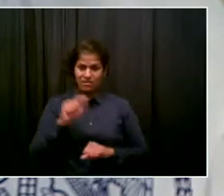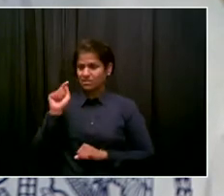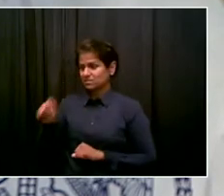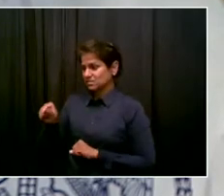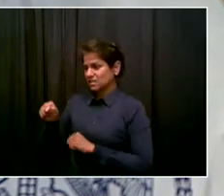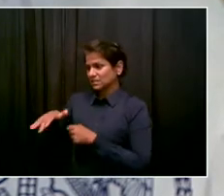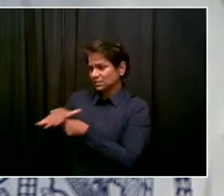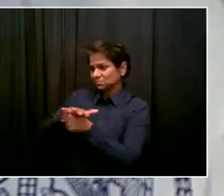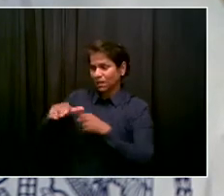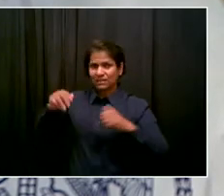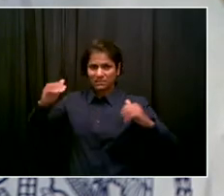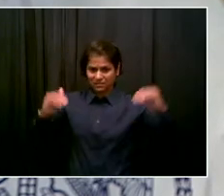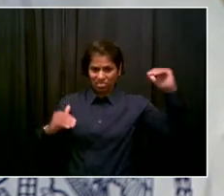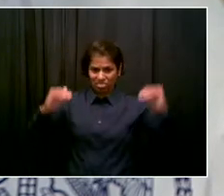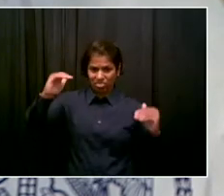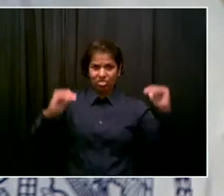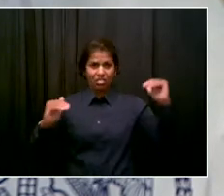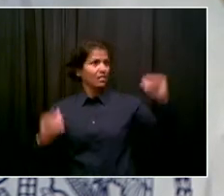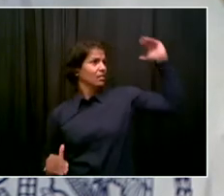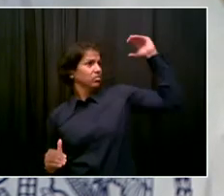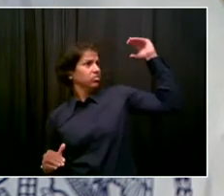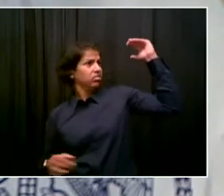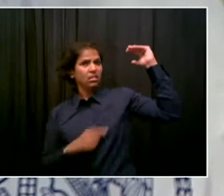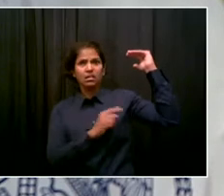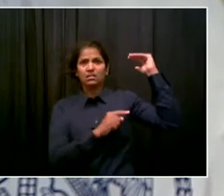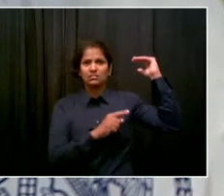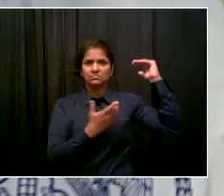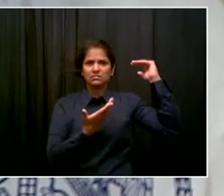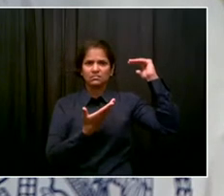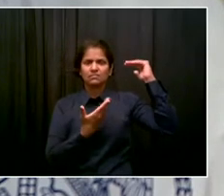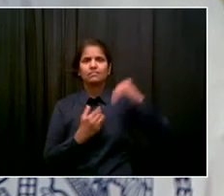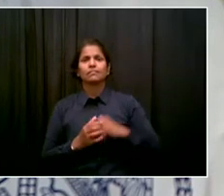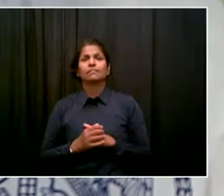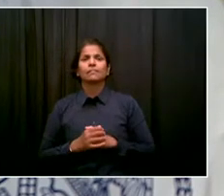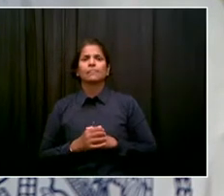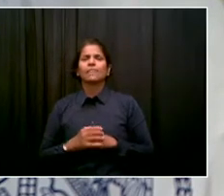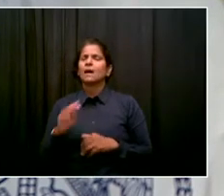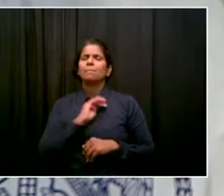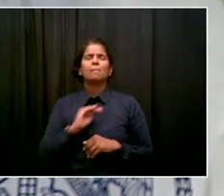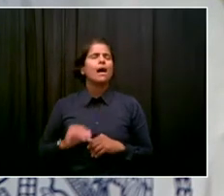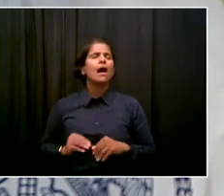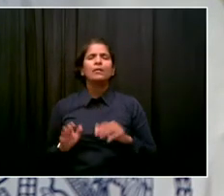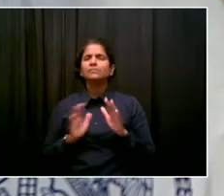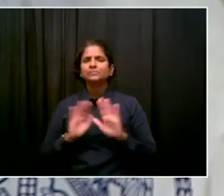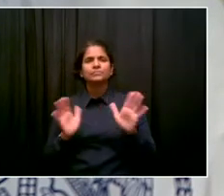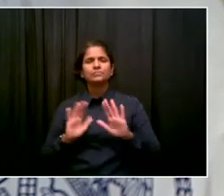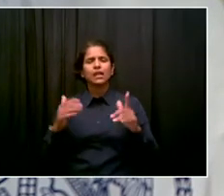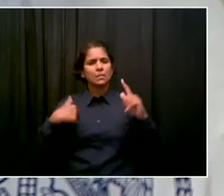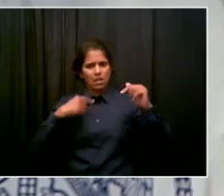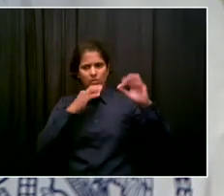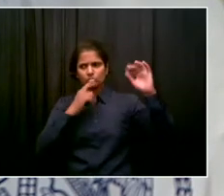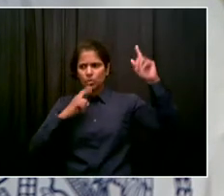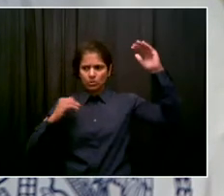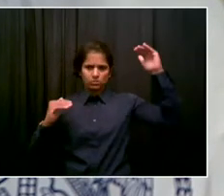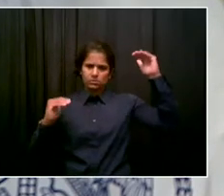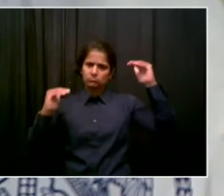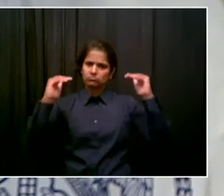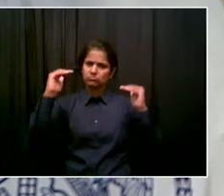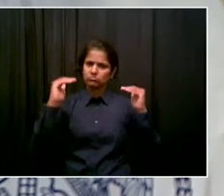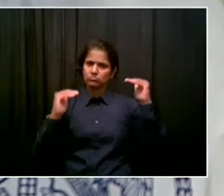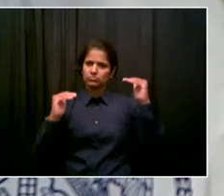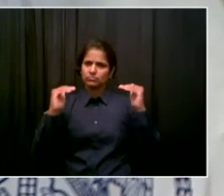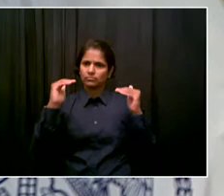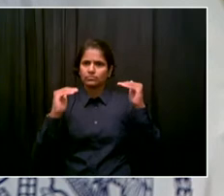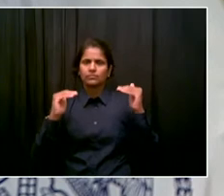said, you know, the protecting the public square, I value that deeply. Look, we saw for years